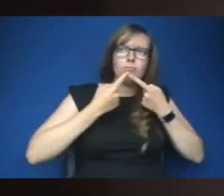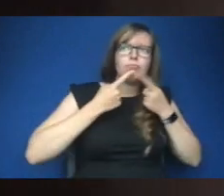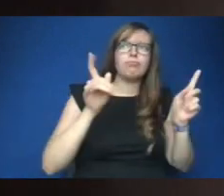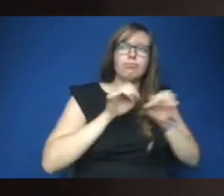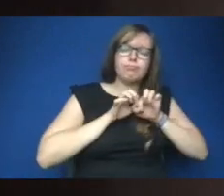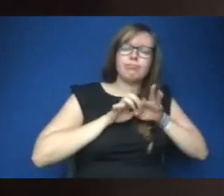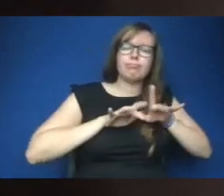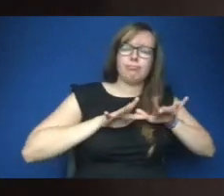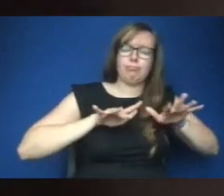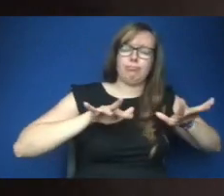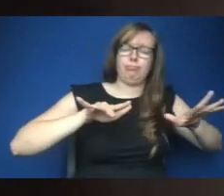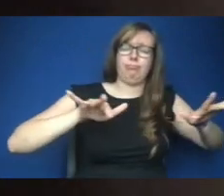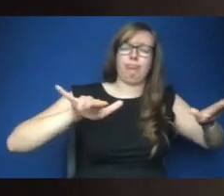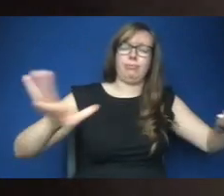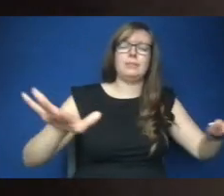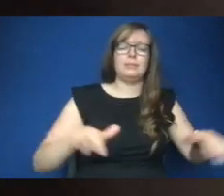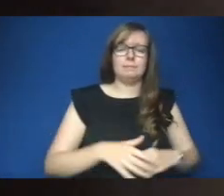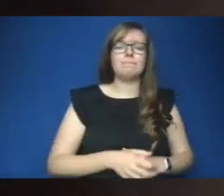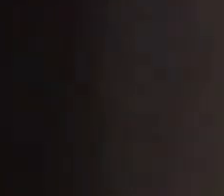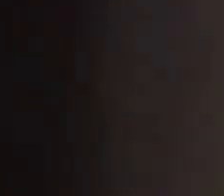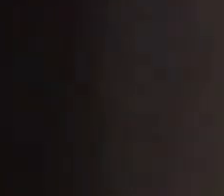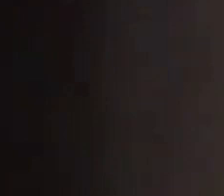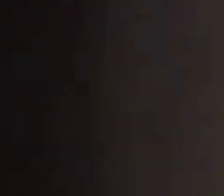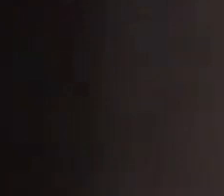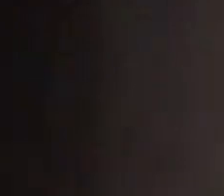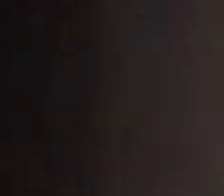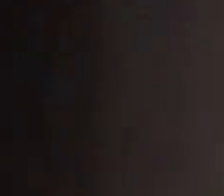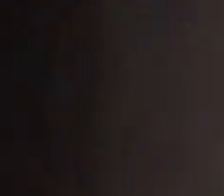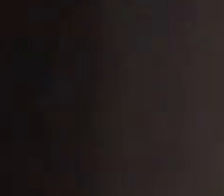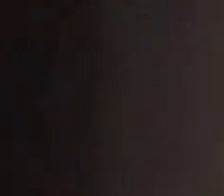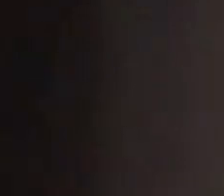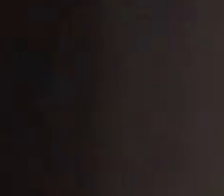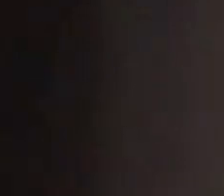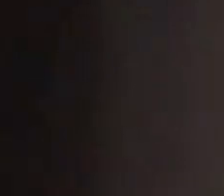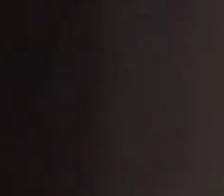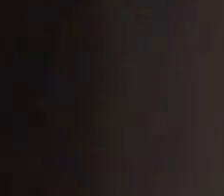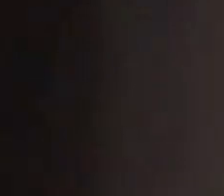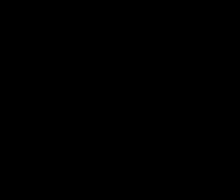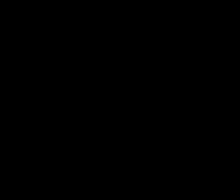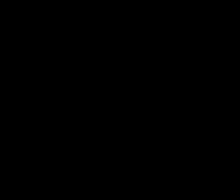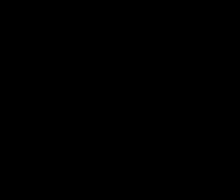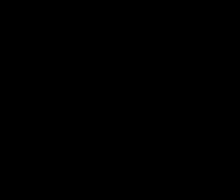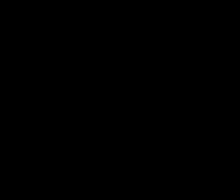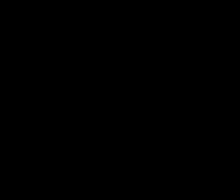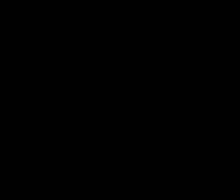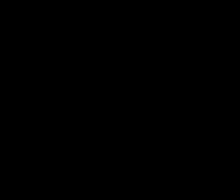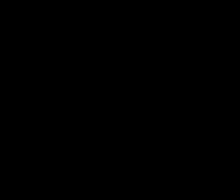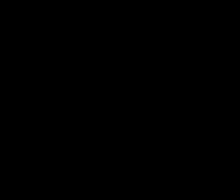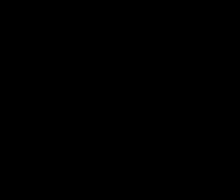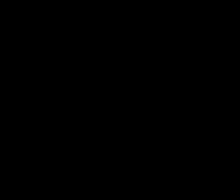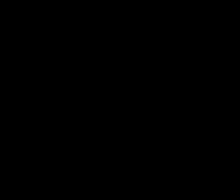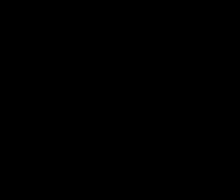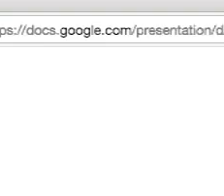really really um far and i'm just going to share my screen again to talk a bit about what you can do